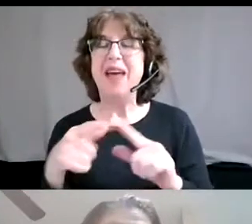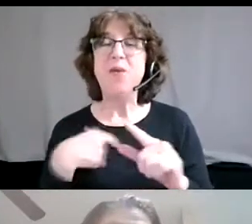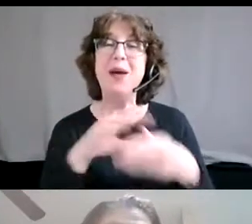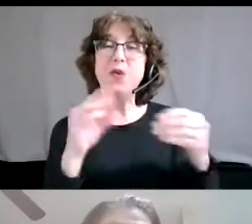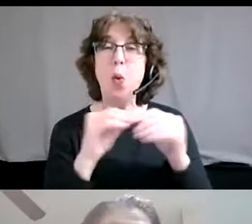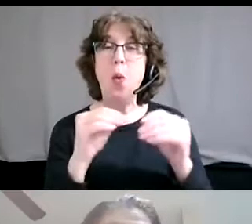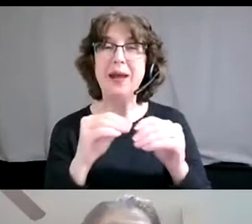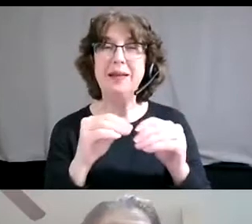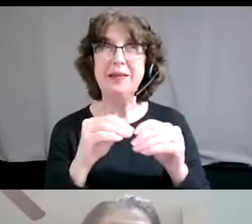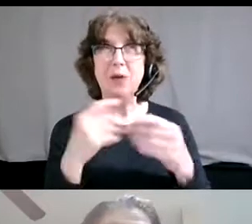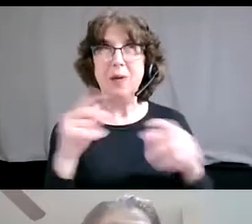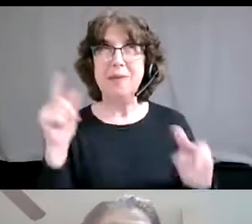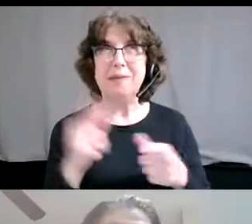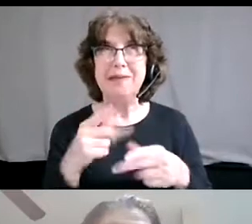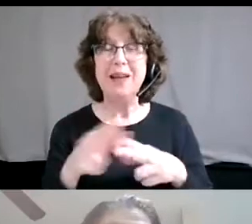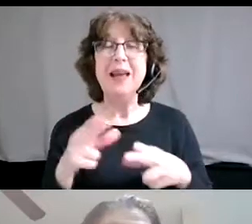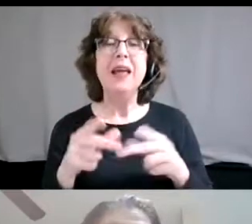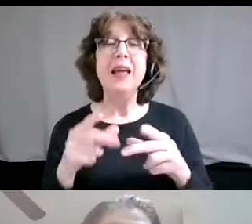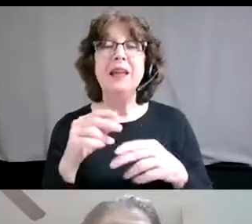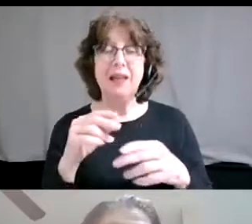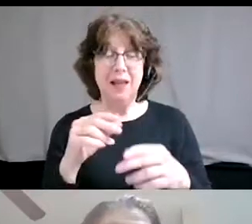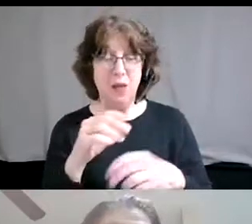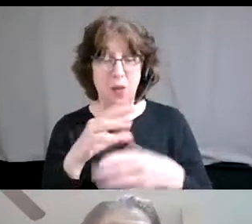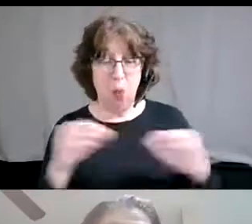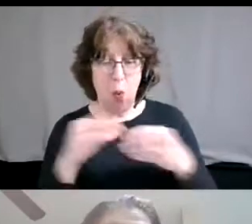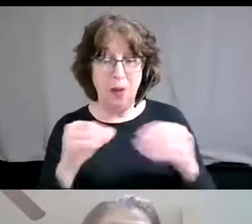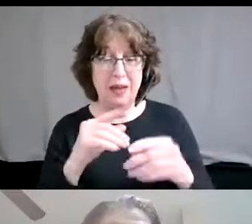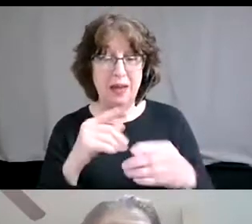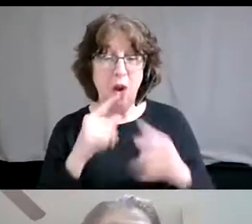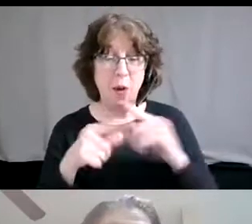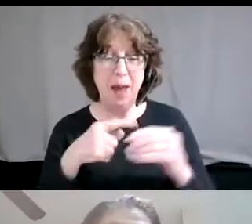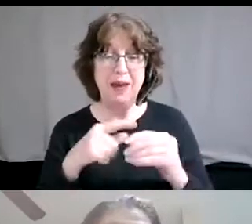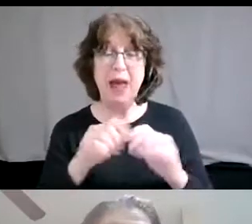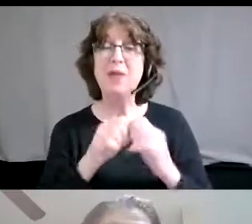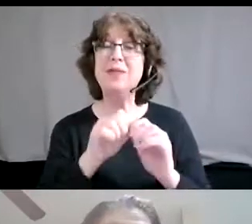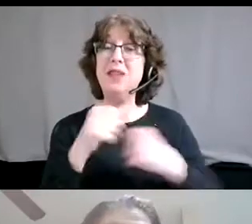about, so we talk about like the structures of oppression as a, as a metaphor, right.